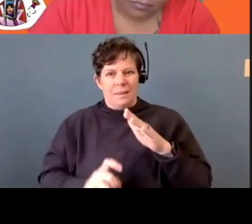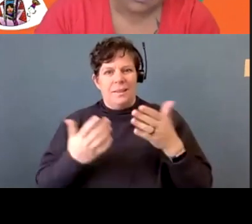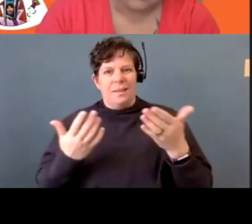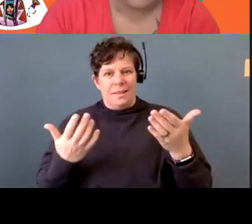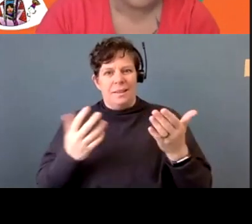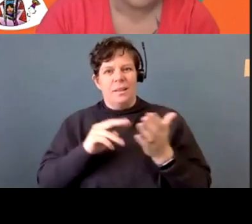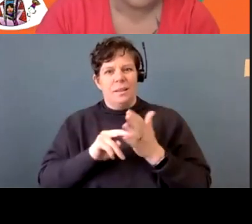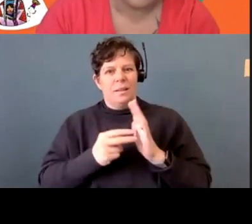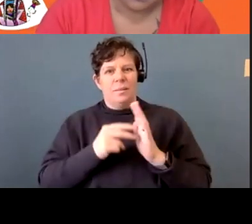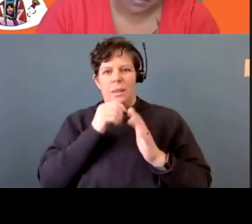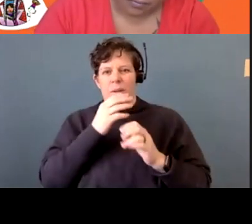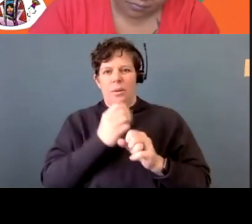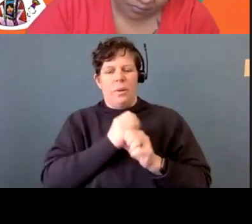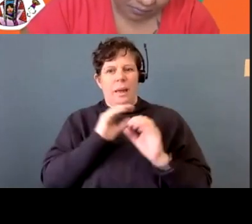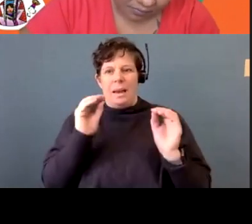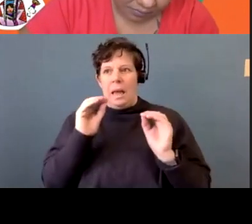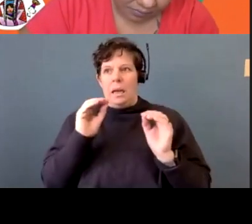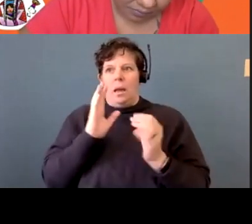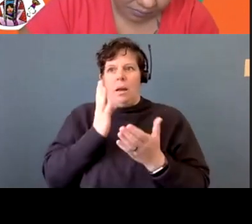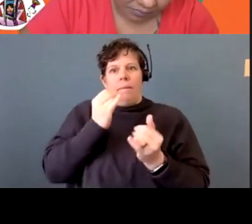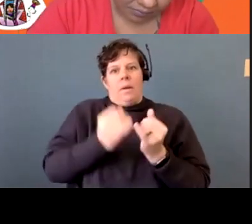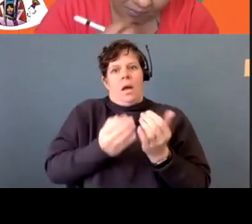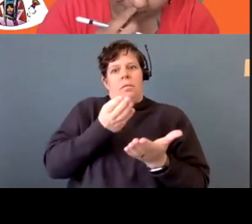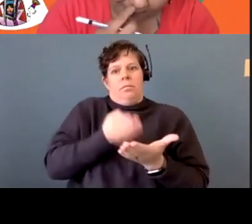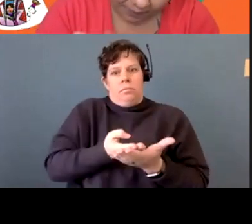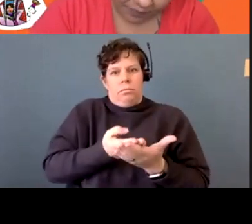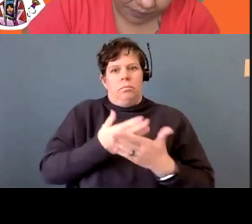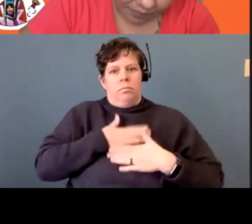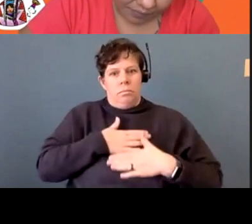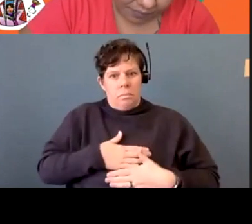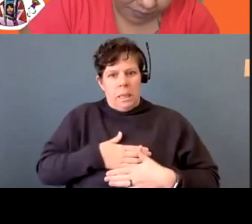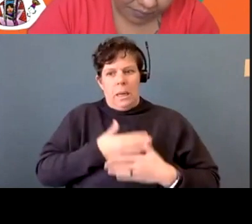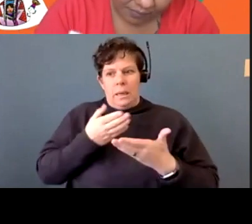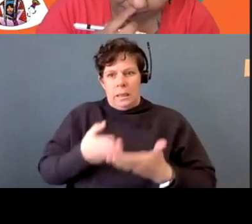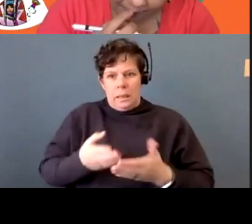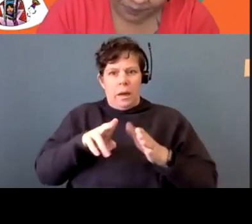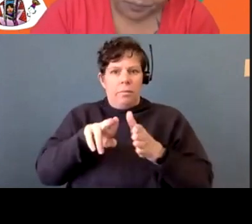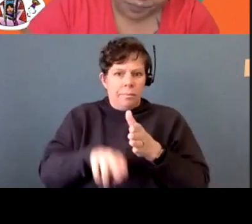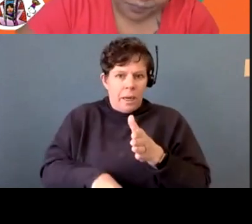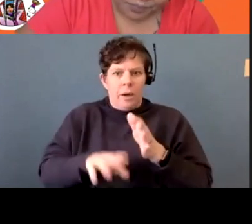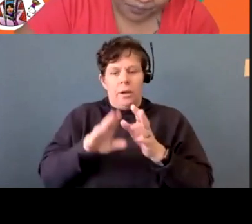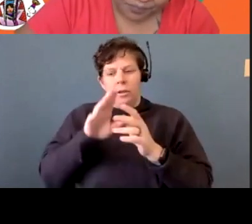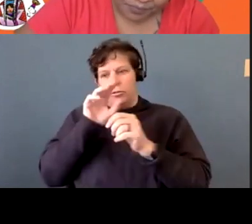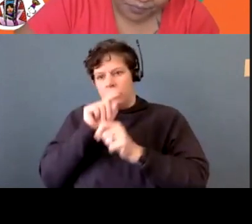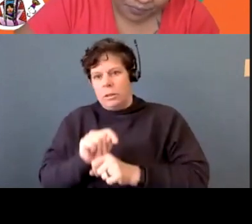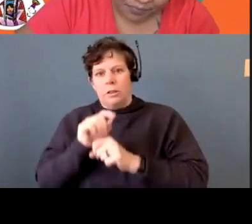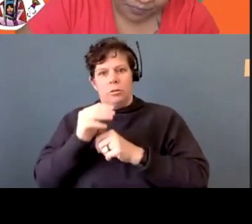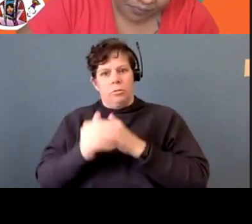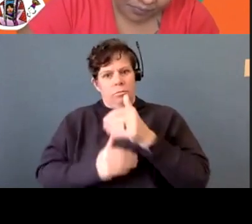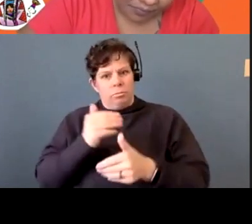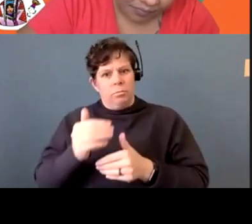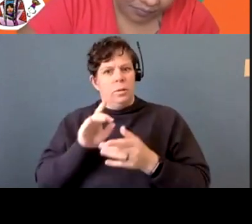you don't get closure. You don't get all the things that are traditional burials, um, call